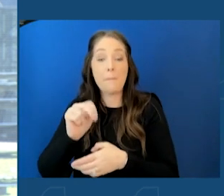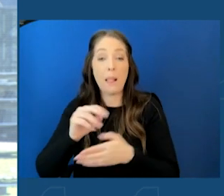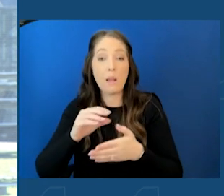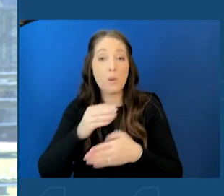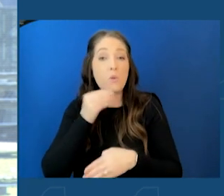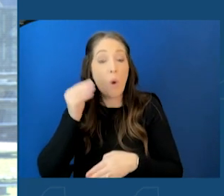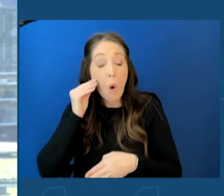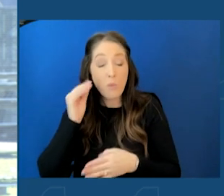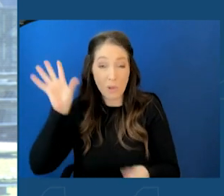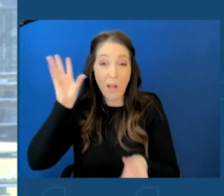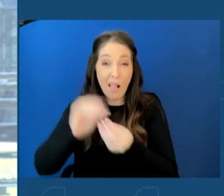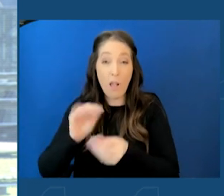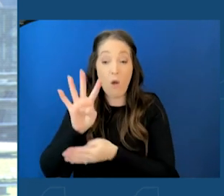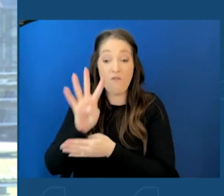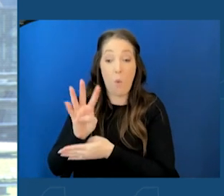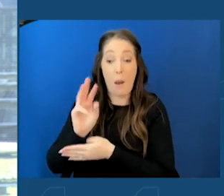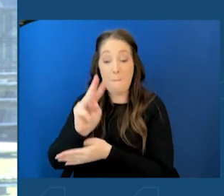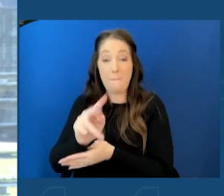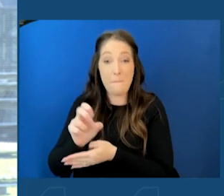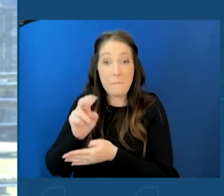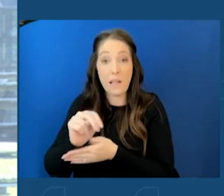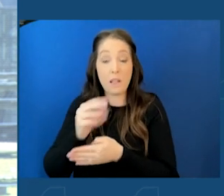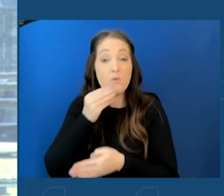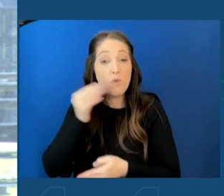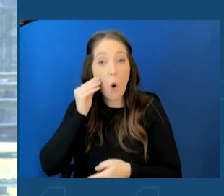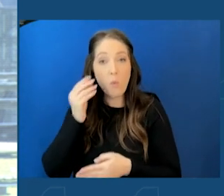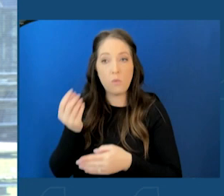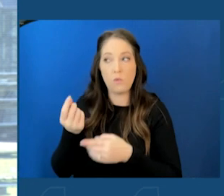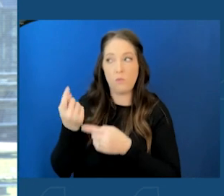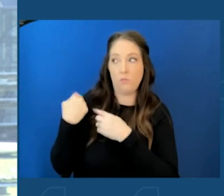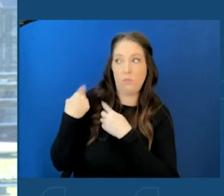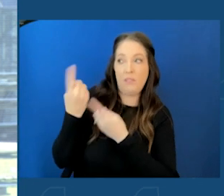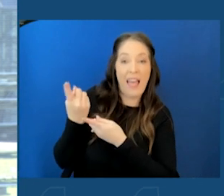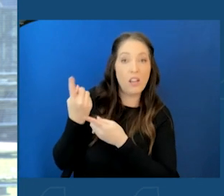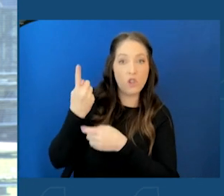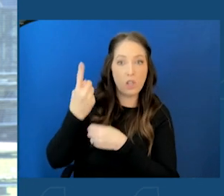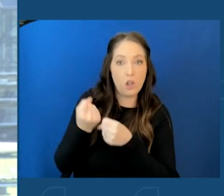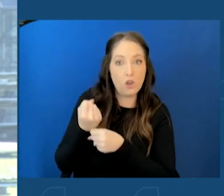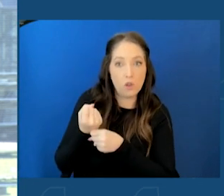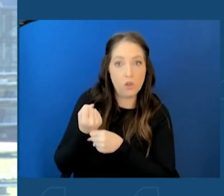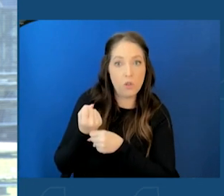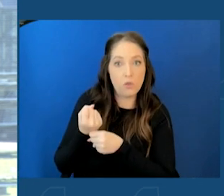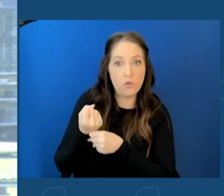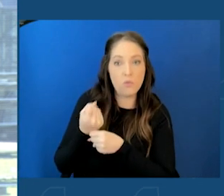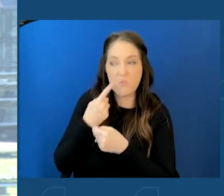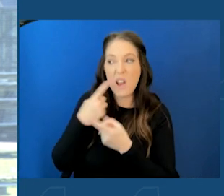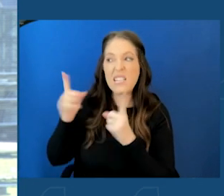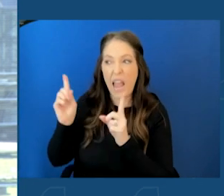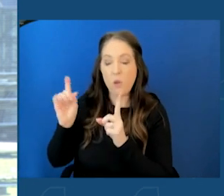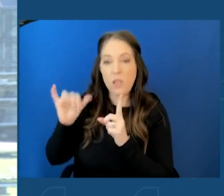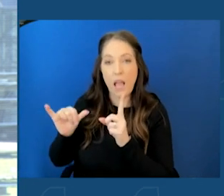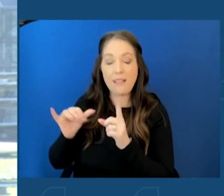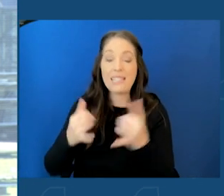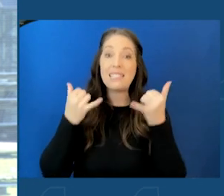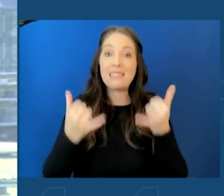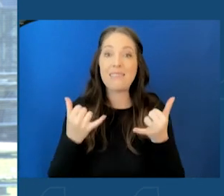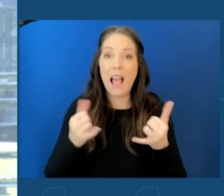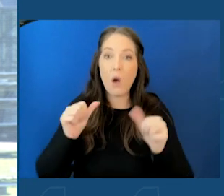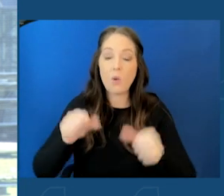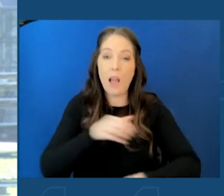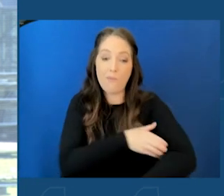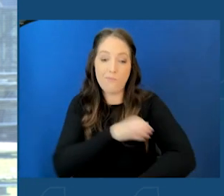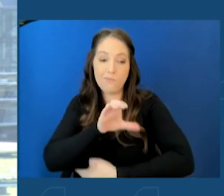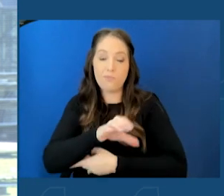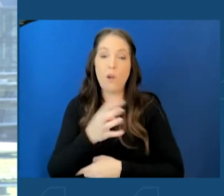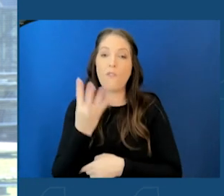homes as of last year. I mean, since we made those announcements and went big, we will now be able to power 4 million New York